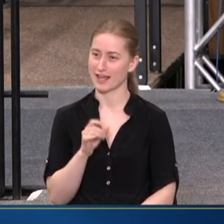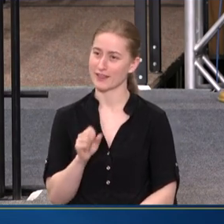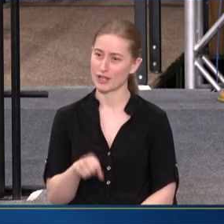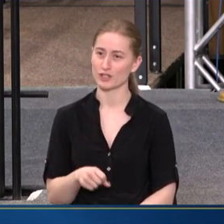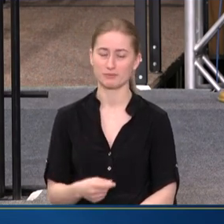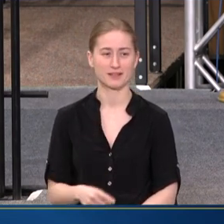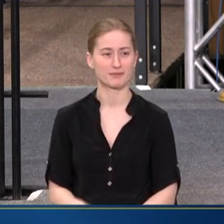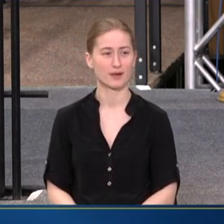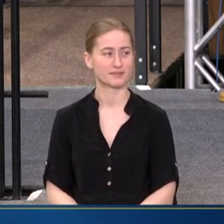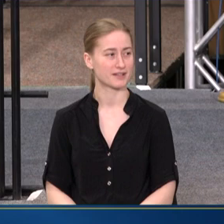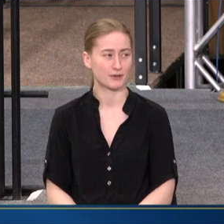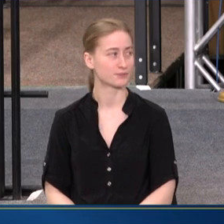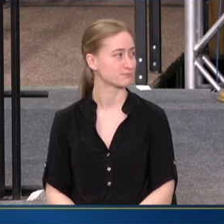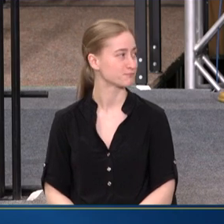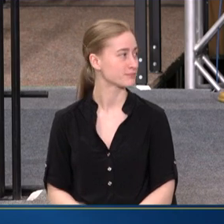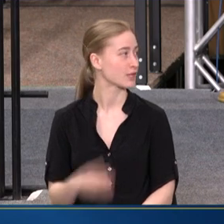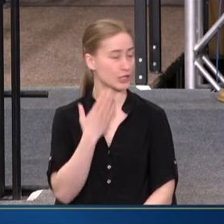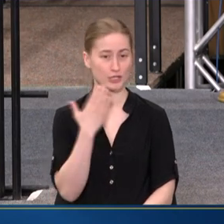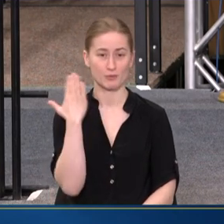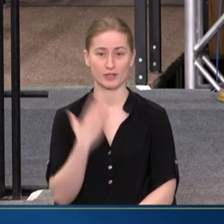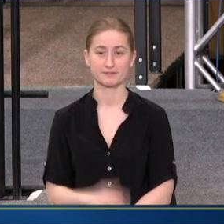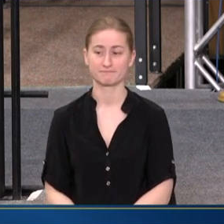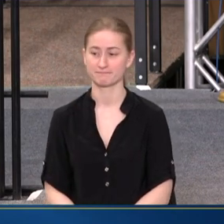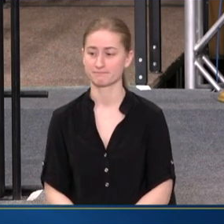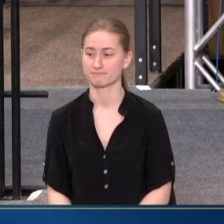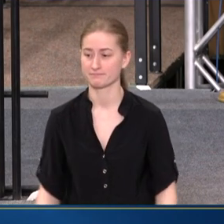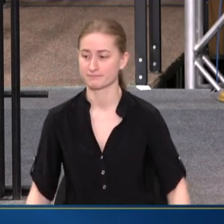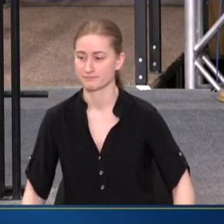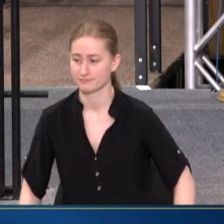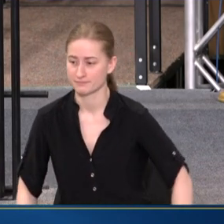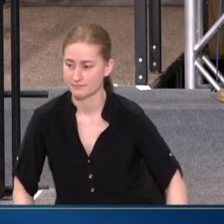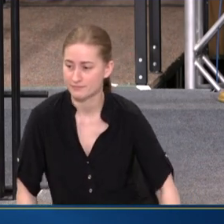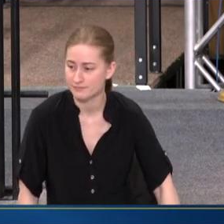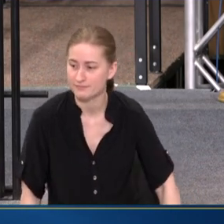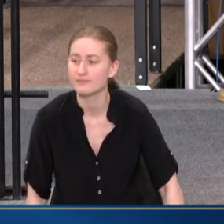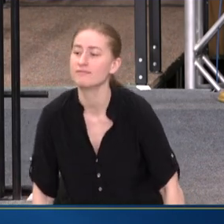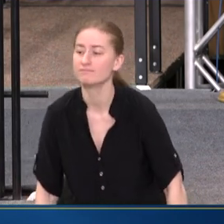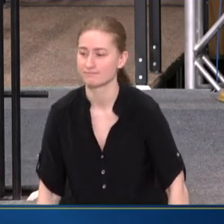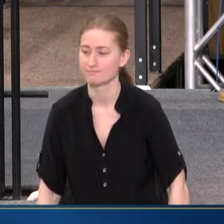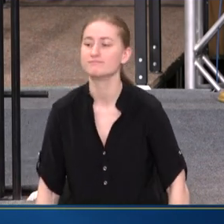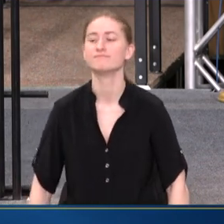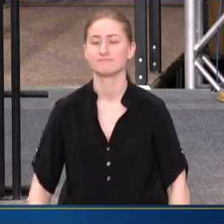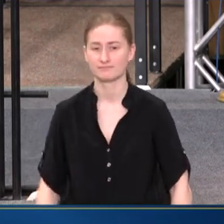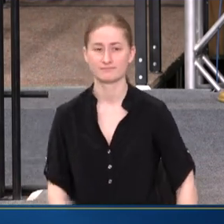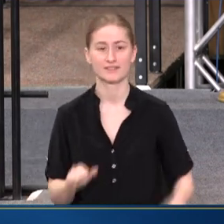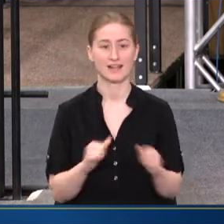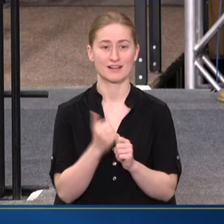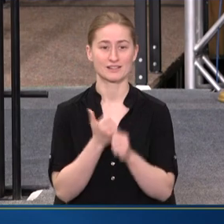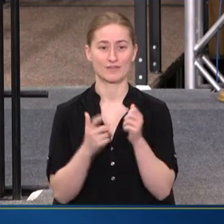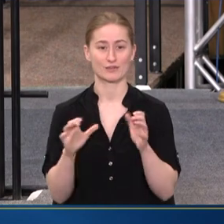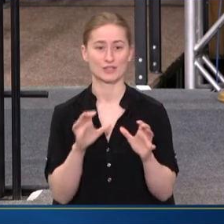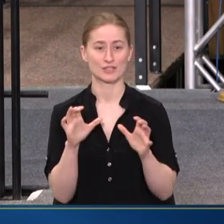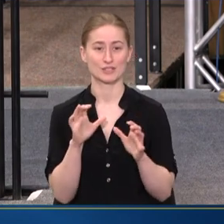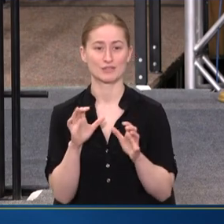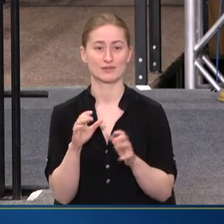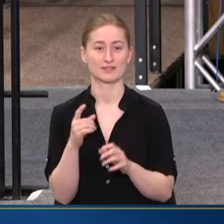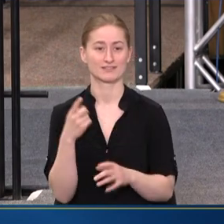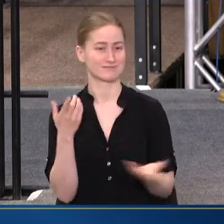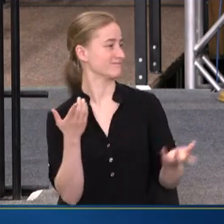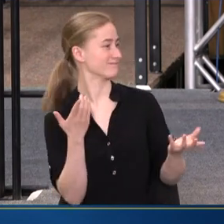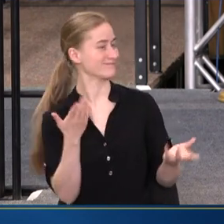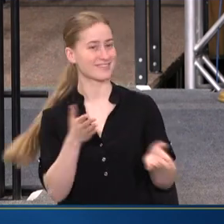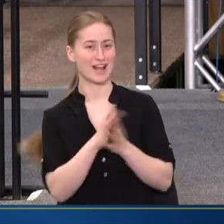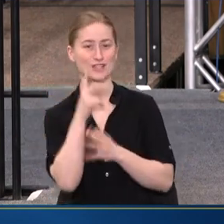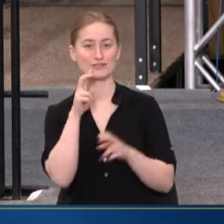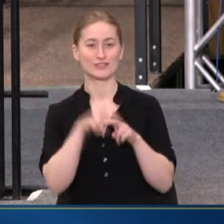GOOD MORNING. HOW IS EVERYONE DOING? WE CAN CALL IN RESPONSE. AND LOOK AT THAT. THEY ASKED FOR SEATS IN